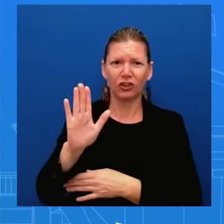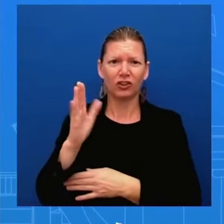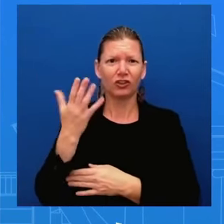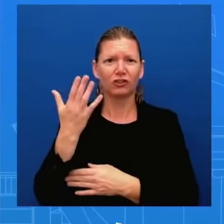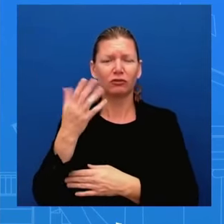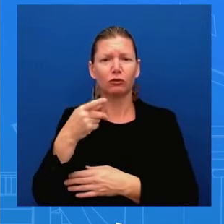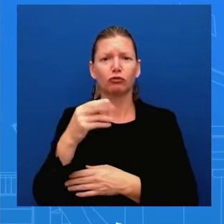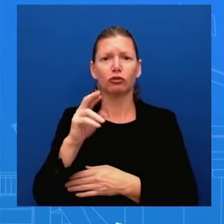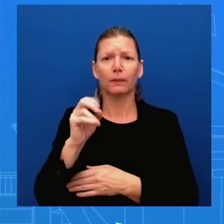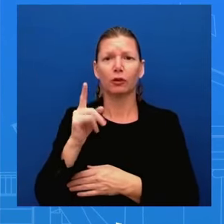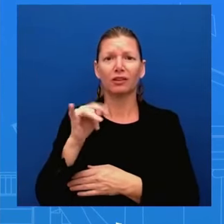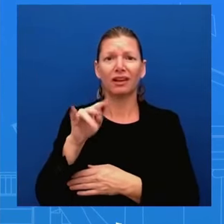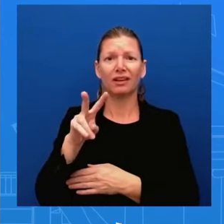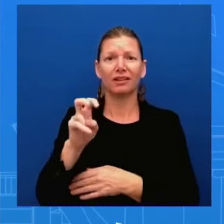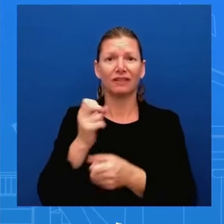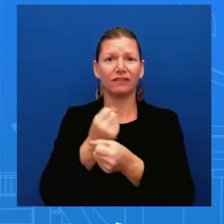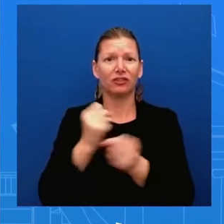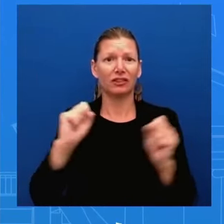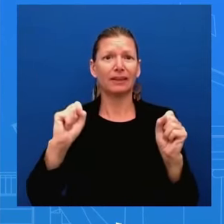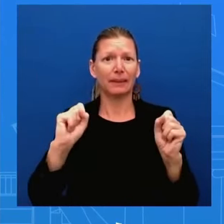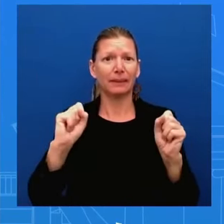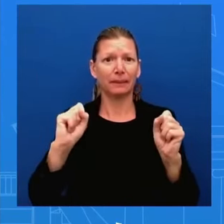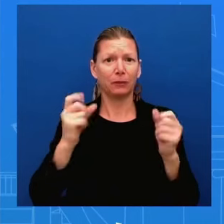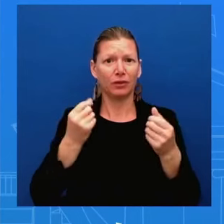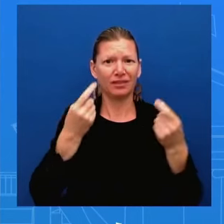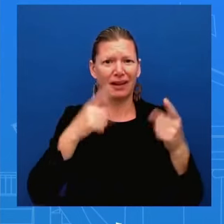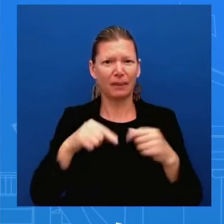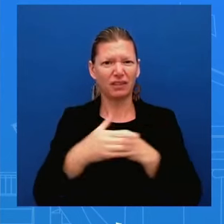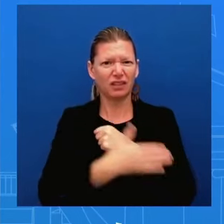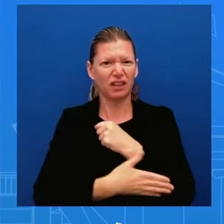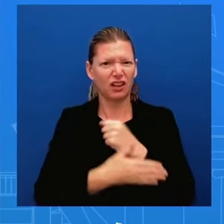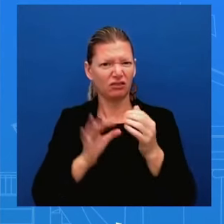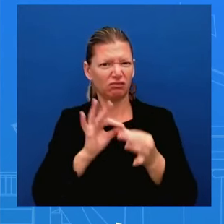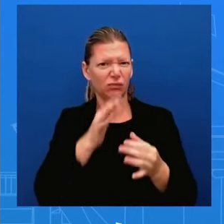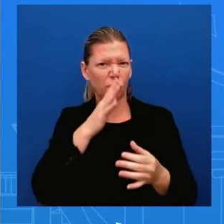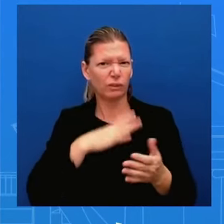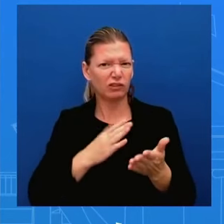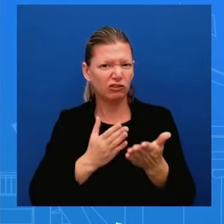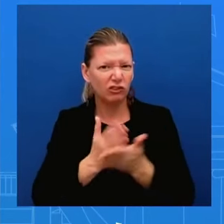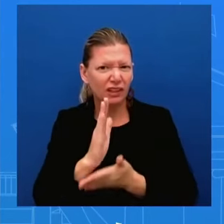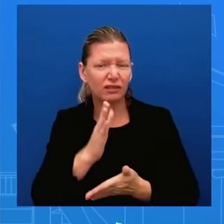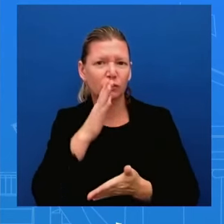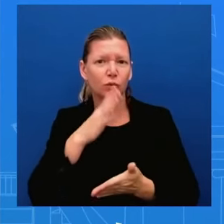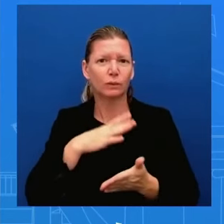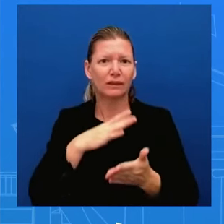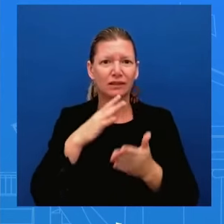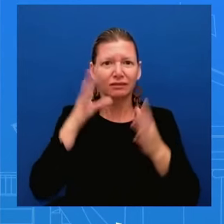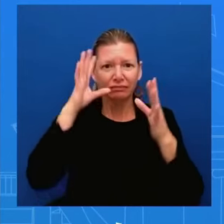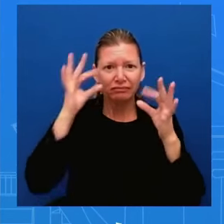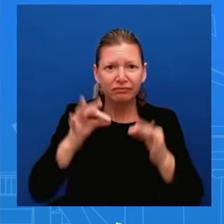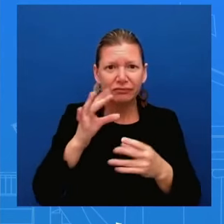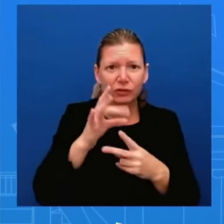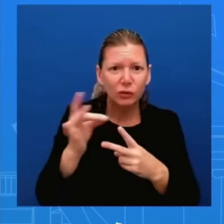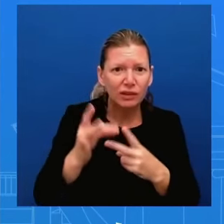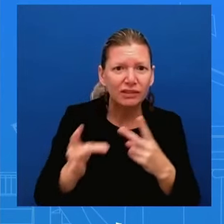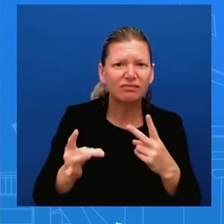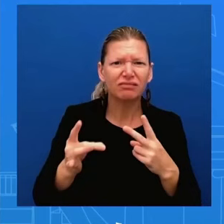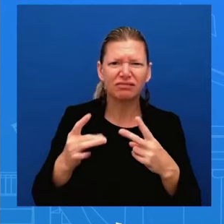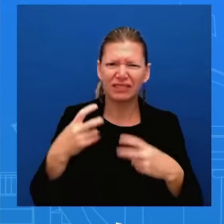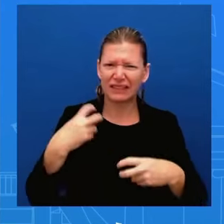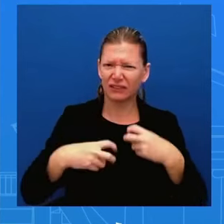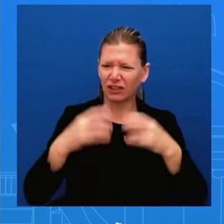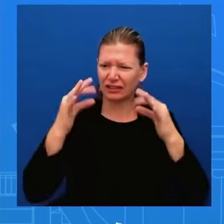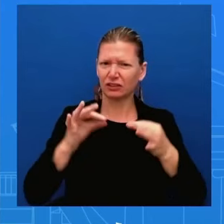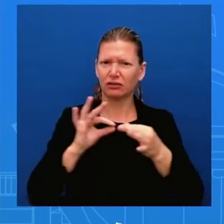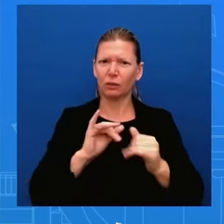right women's ability to choose make really difficult decisions on their body you've seen her talk about that uh with ending gun violence and encouraging young